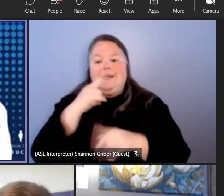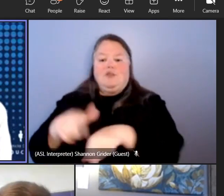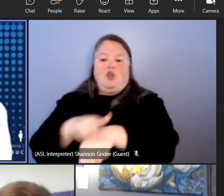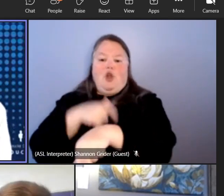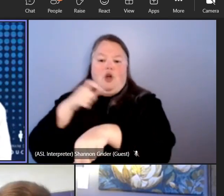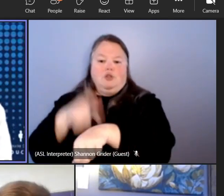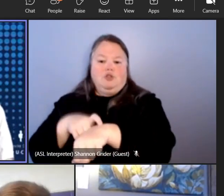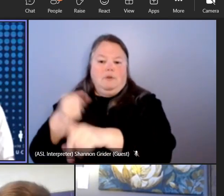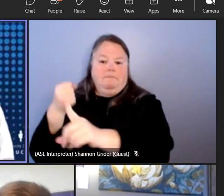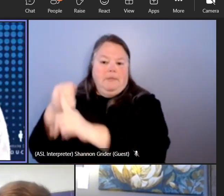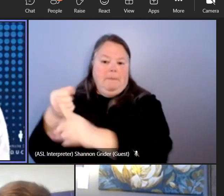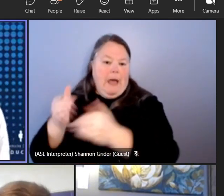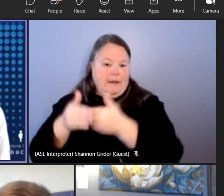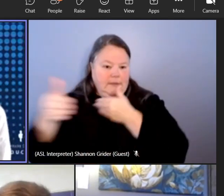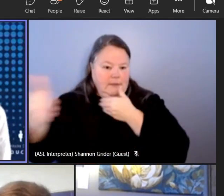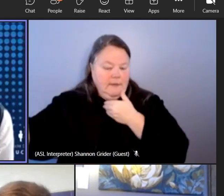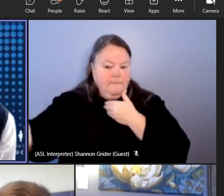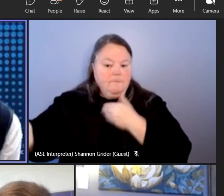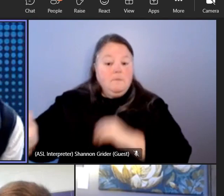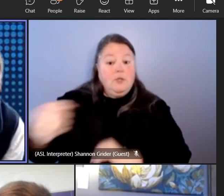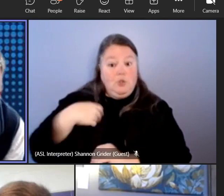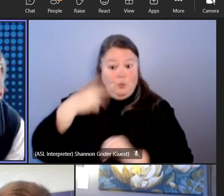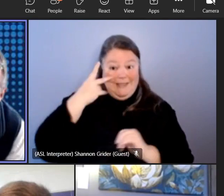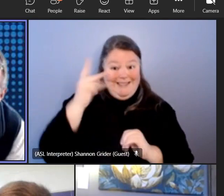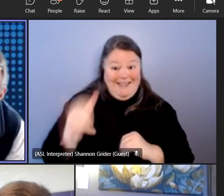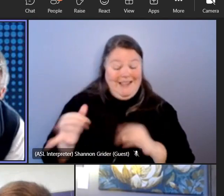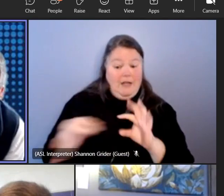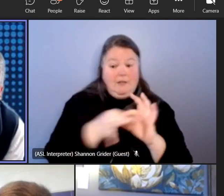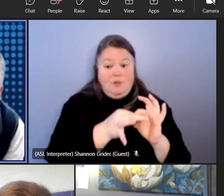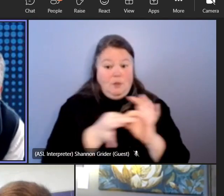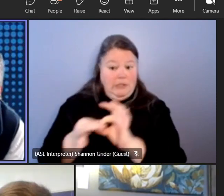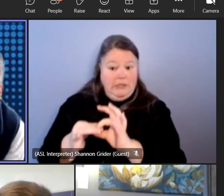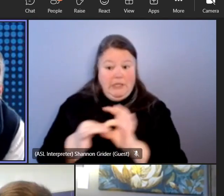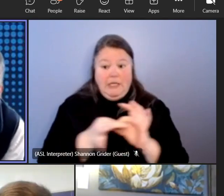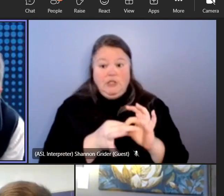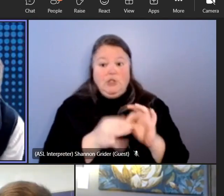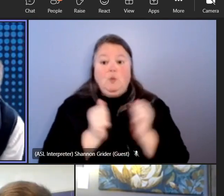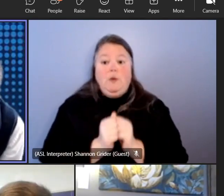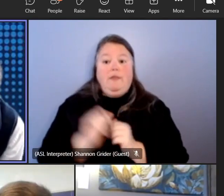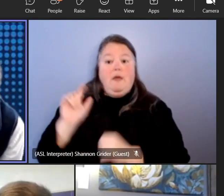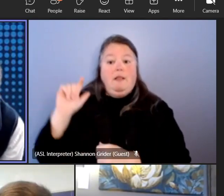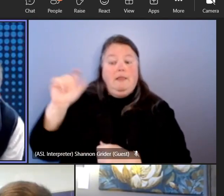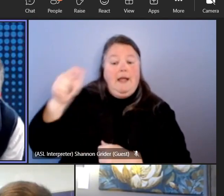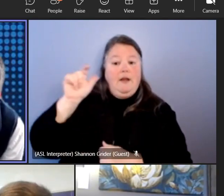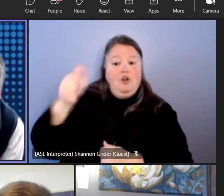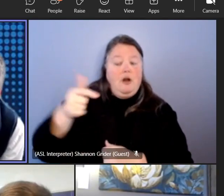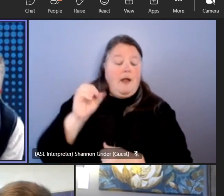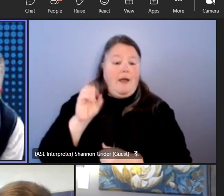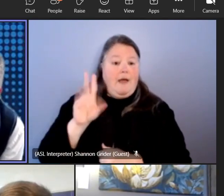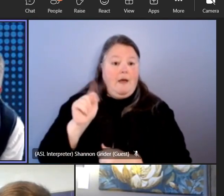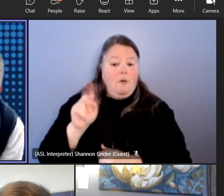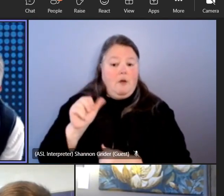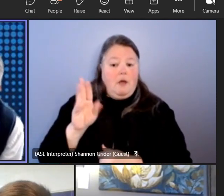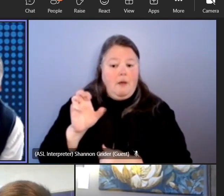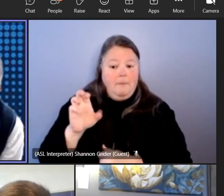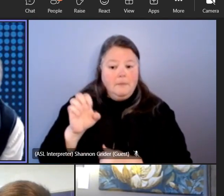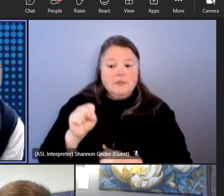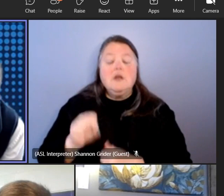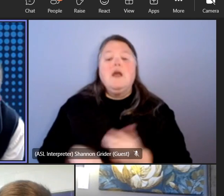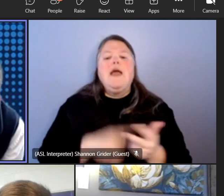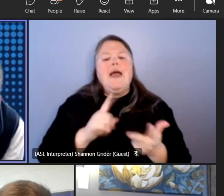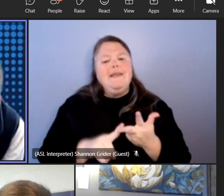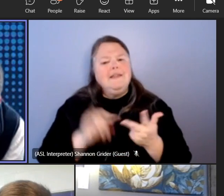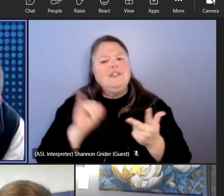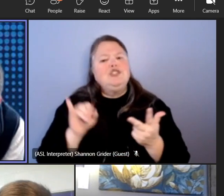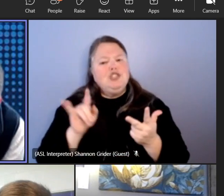range impact on that uh do we see an association with um later outcomes uh associated with that uh and then justin's got this